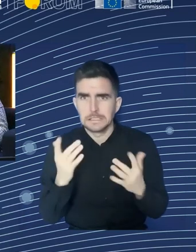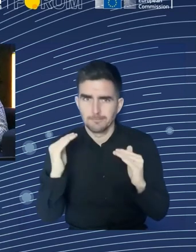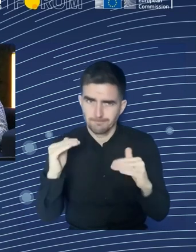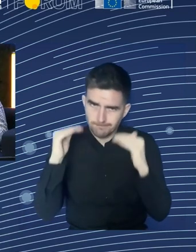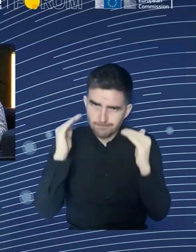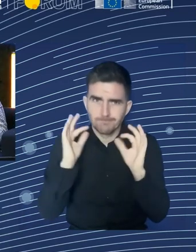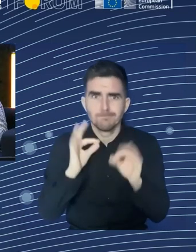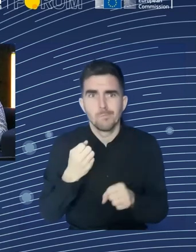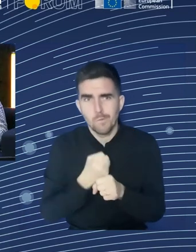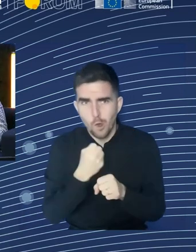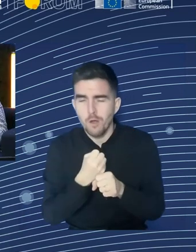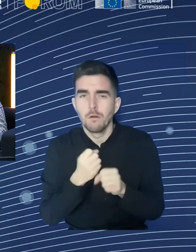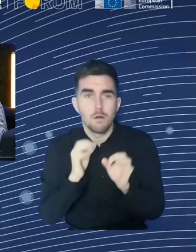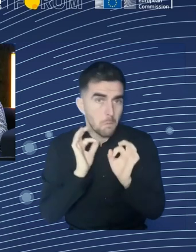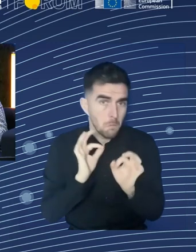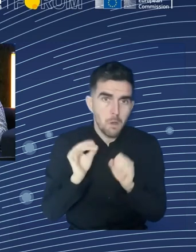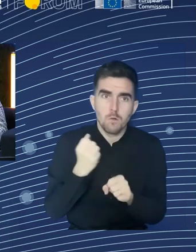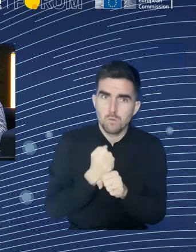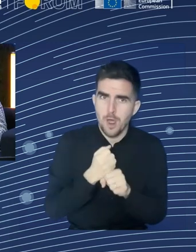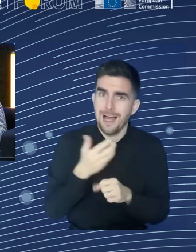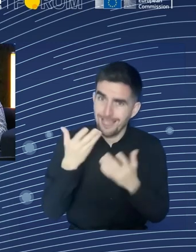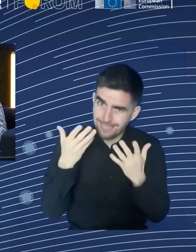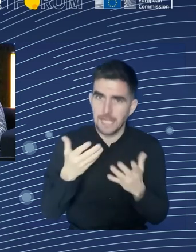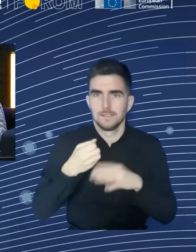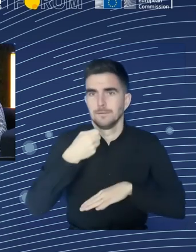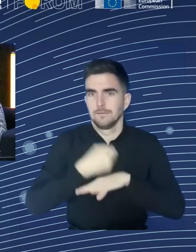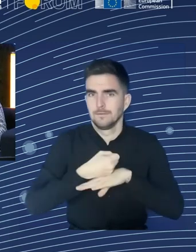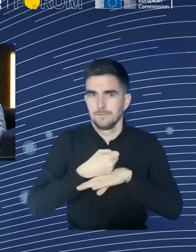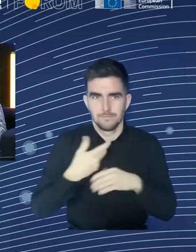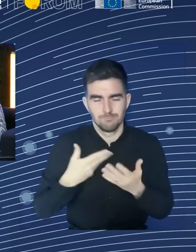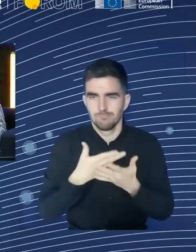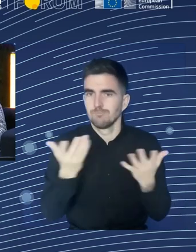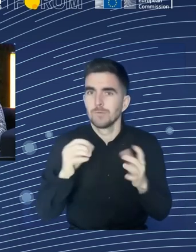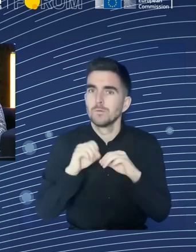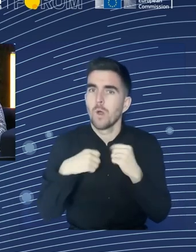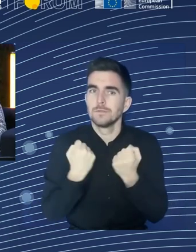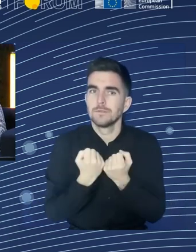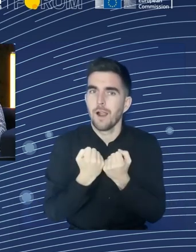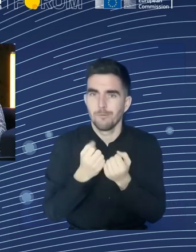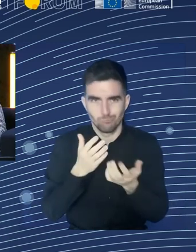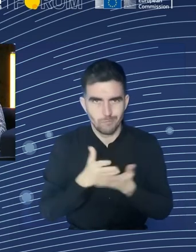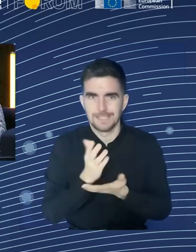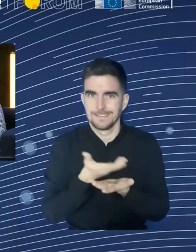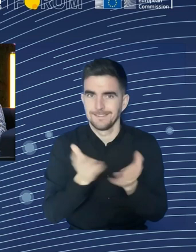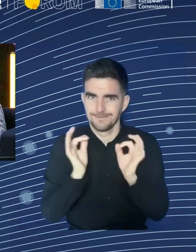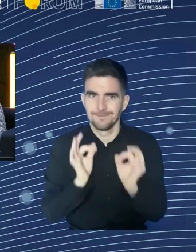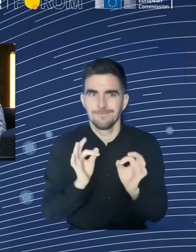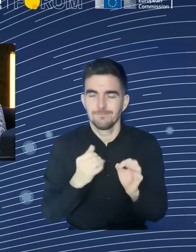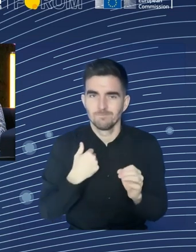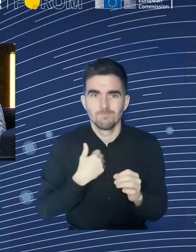young people have access to good employment opportunities, that they are covered by social protection systems